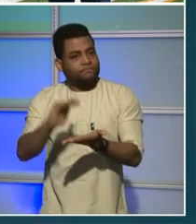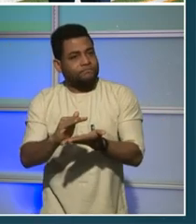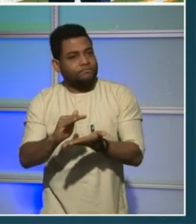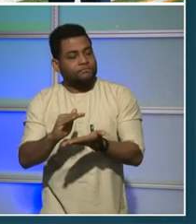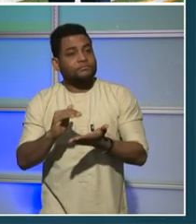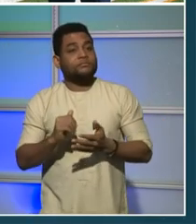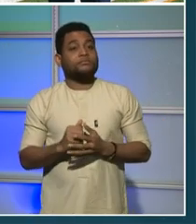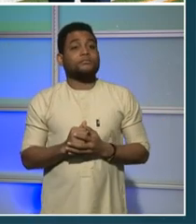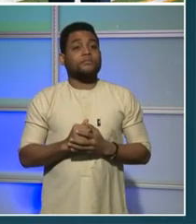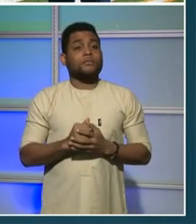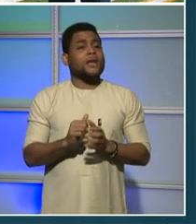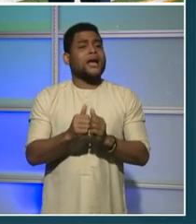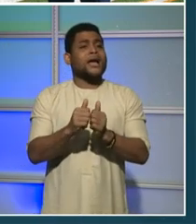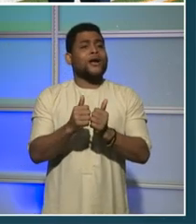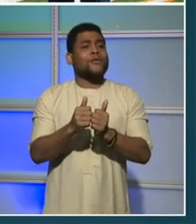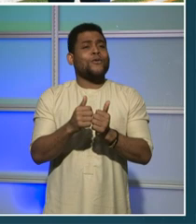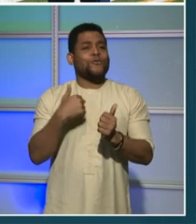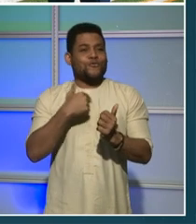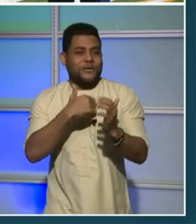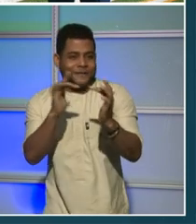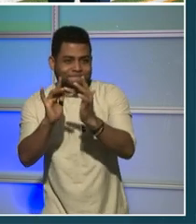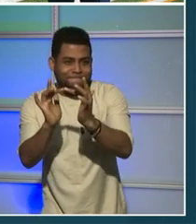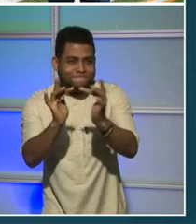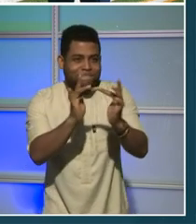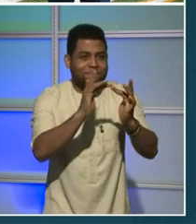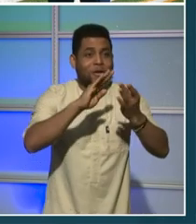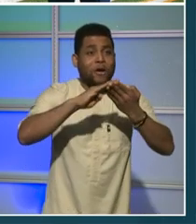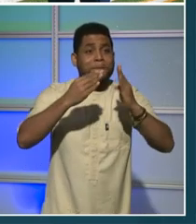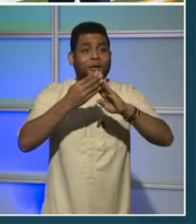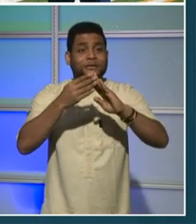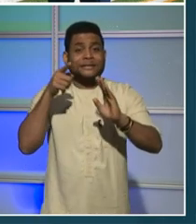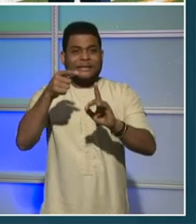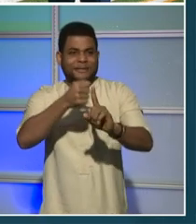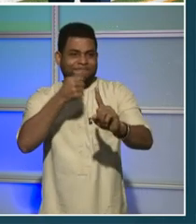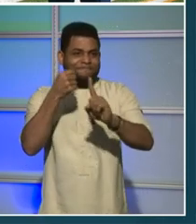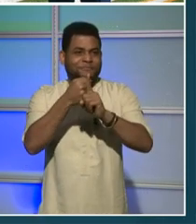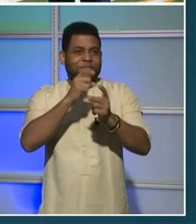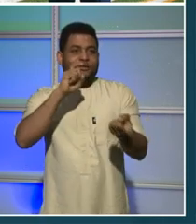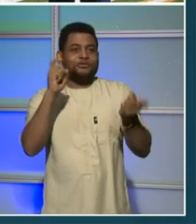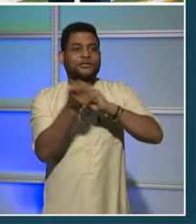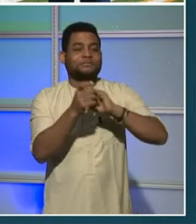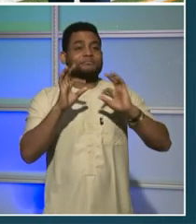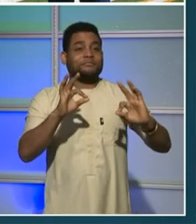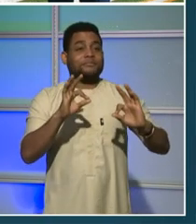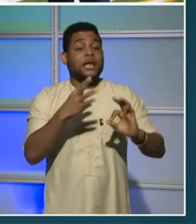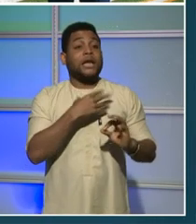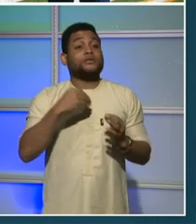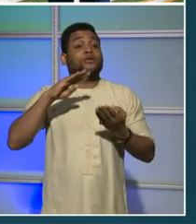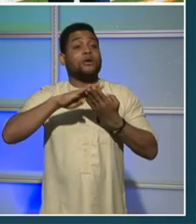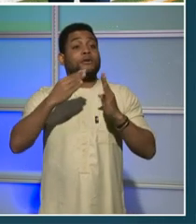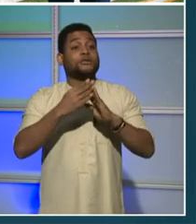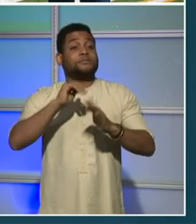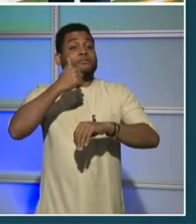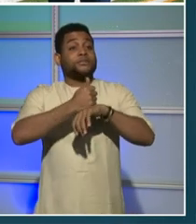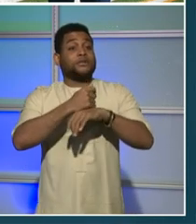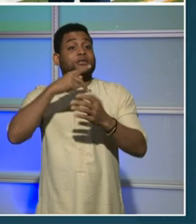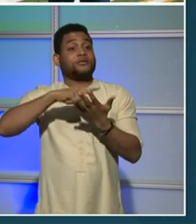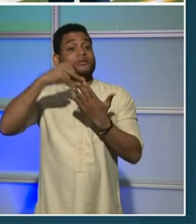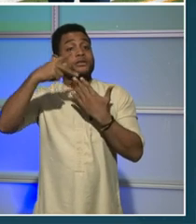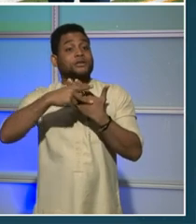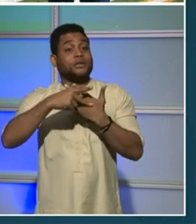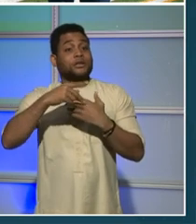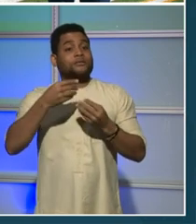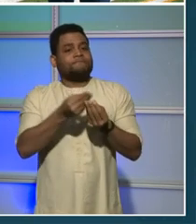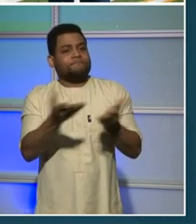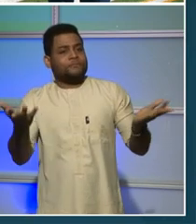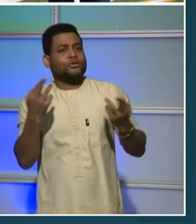doing the outreach work needed to impact change, and community-based grants providing the resources to bring the